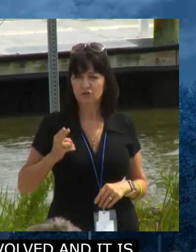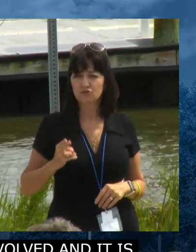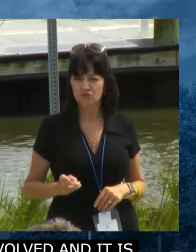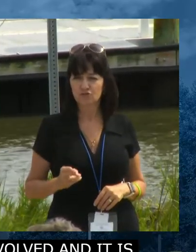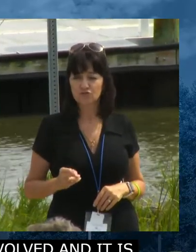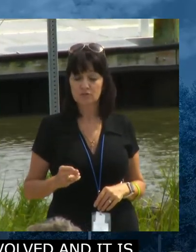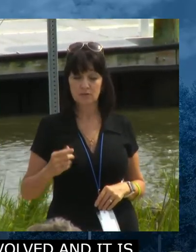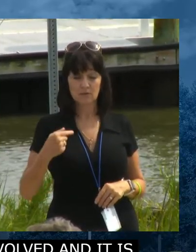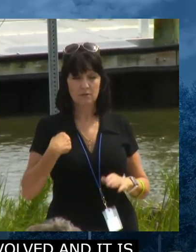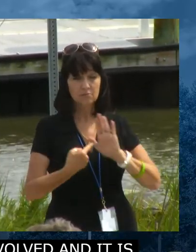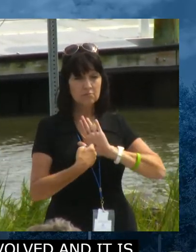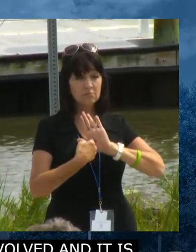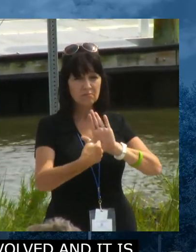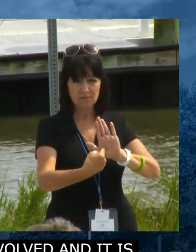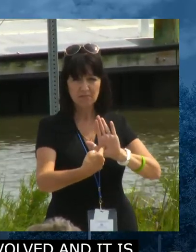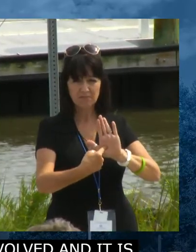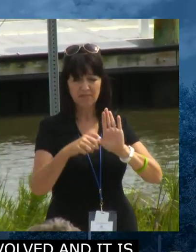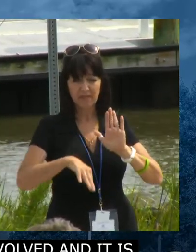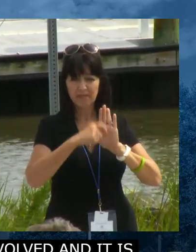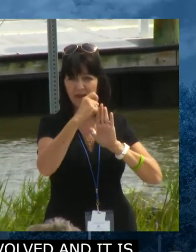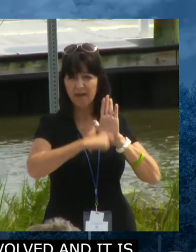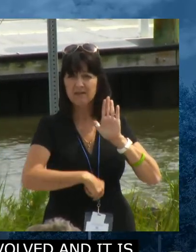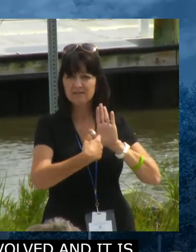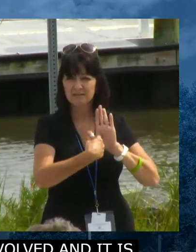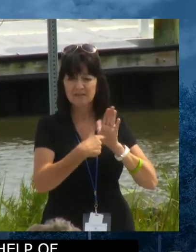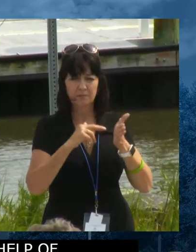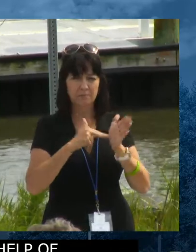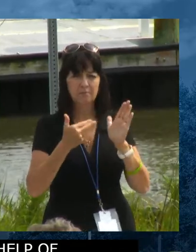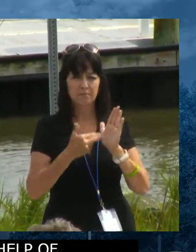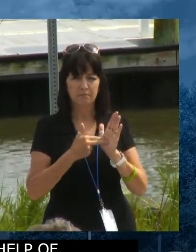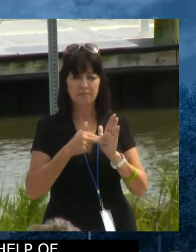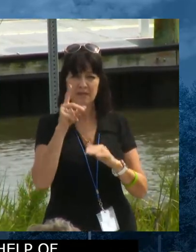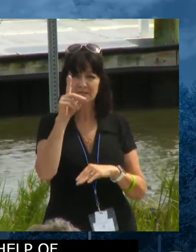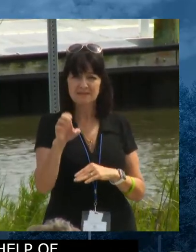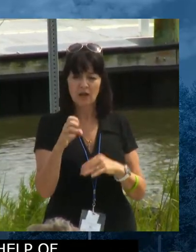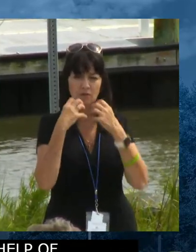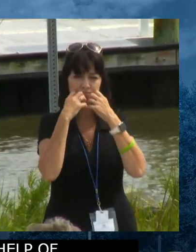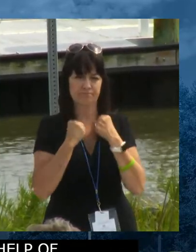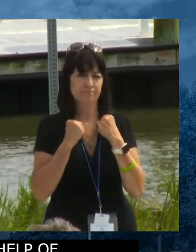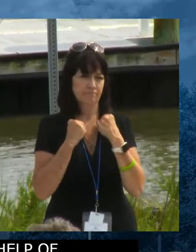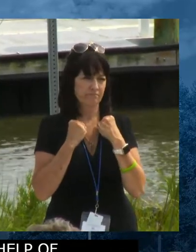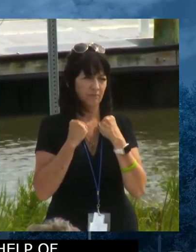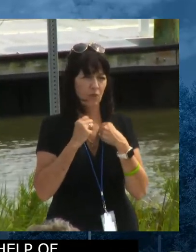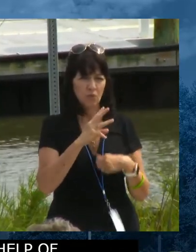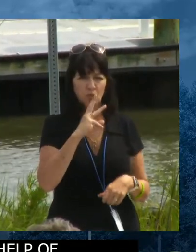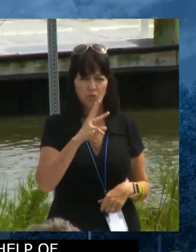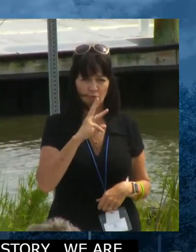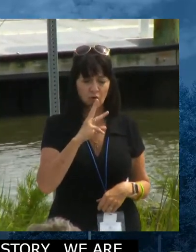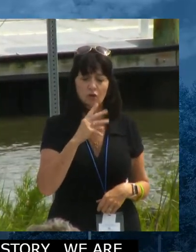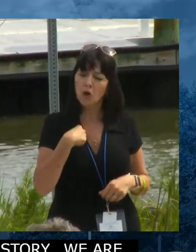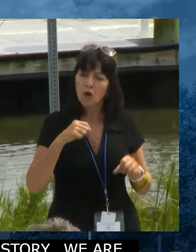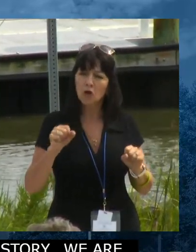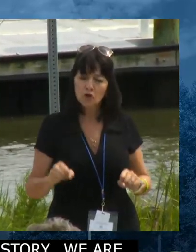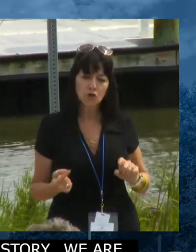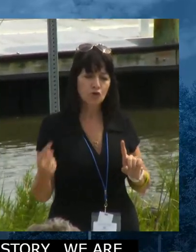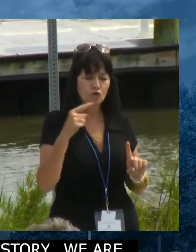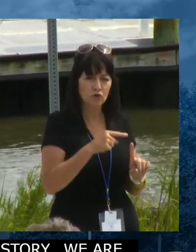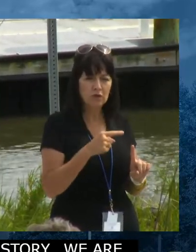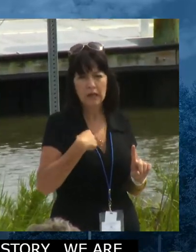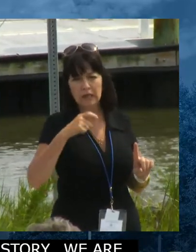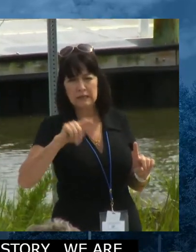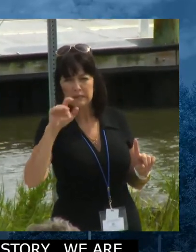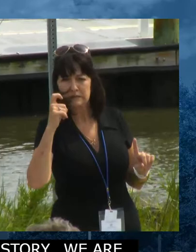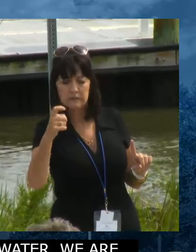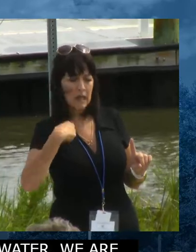about our water. We are investing in it. We can go back and say we needed taxes, we needed this, we needed that. But with the